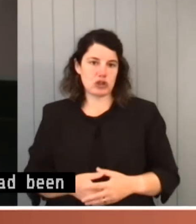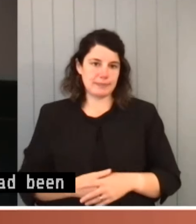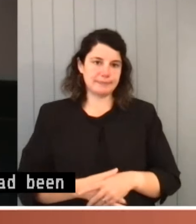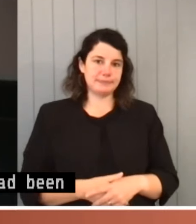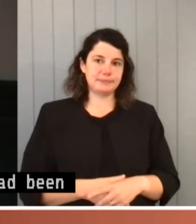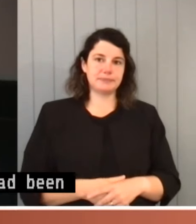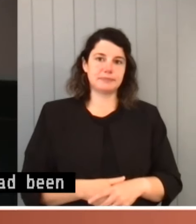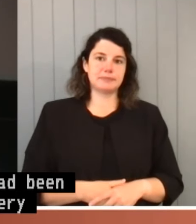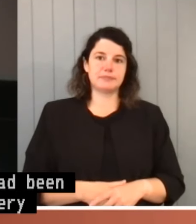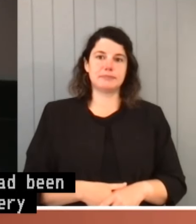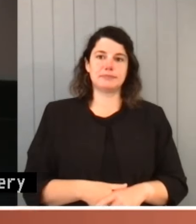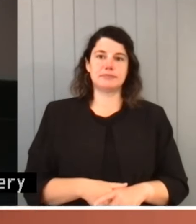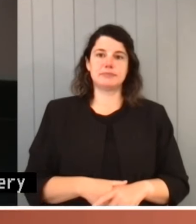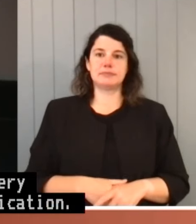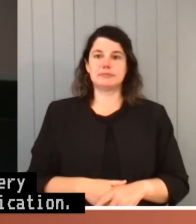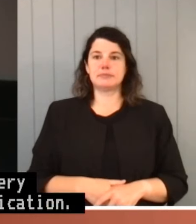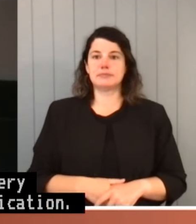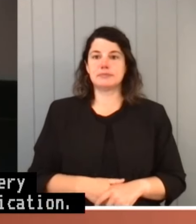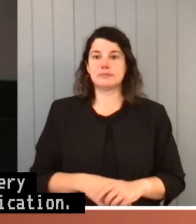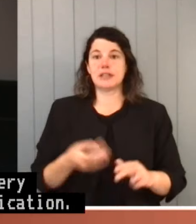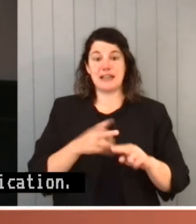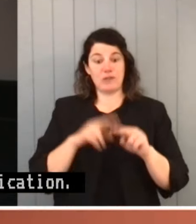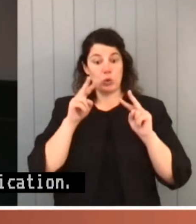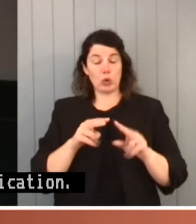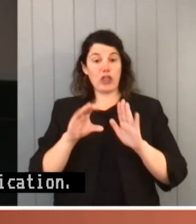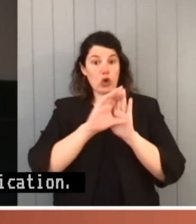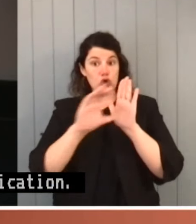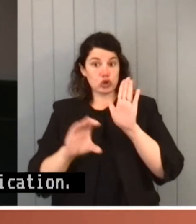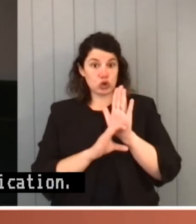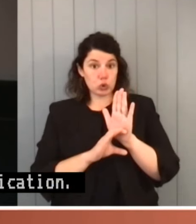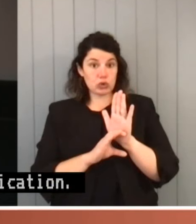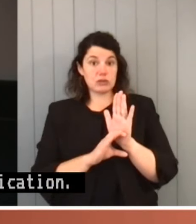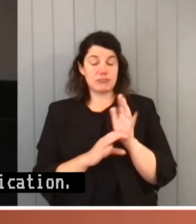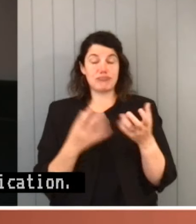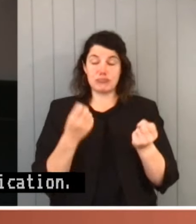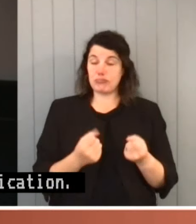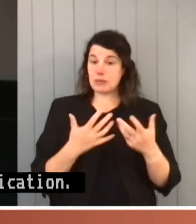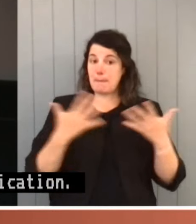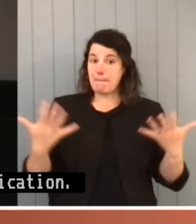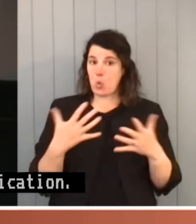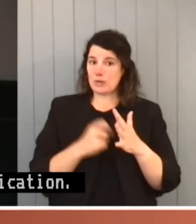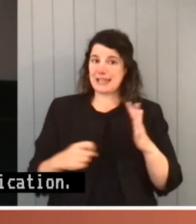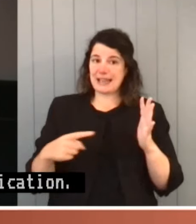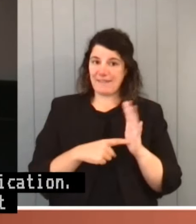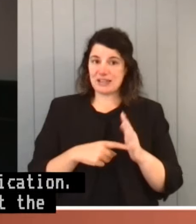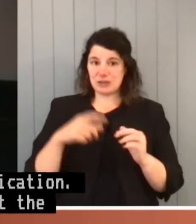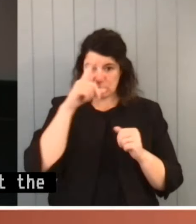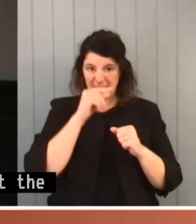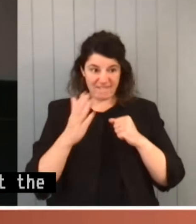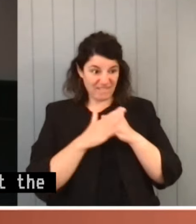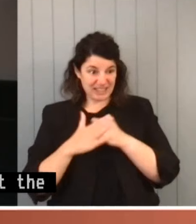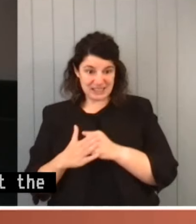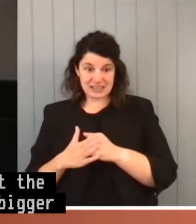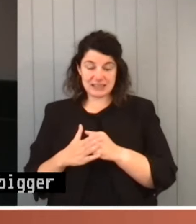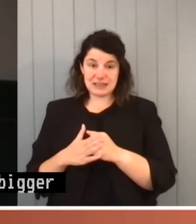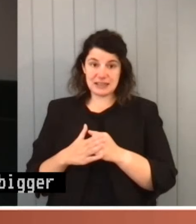Of course, if you interpret the Constitution, it has much bigger significance because you can fix up an